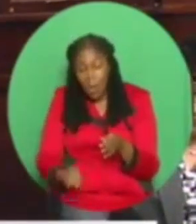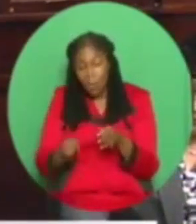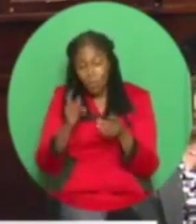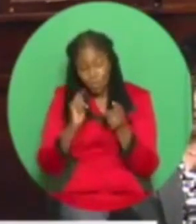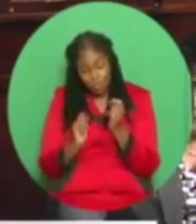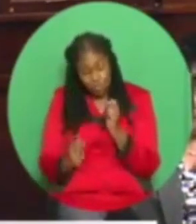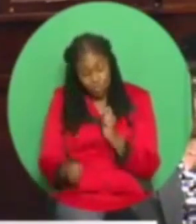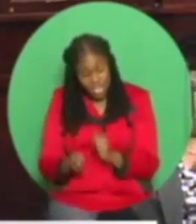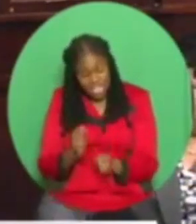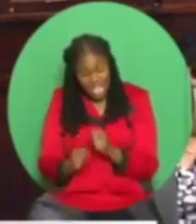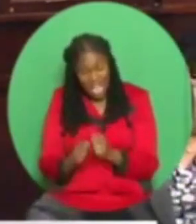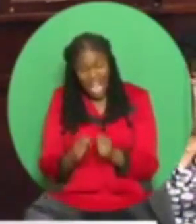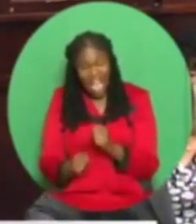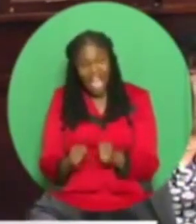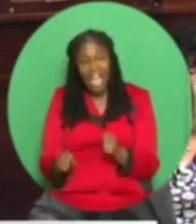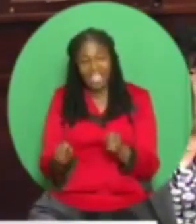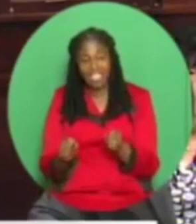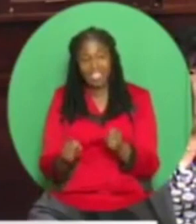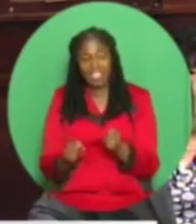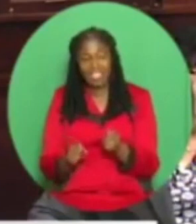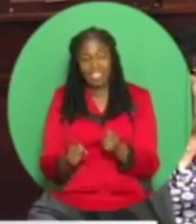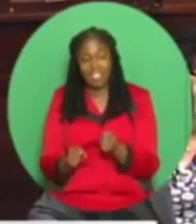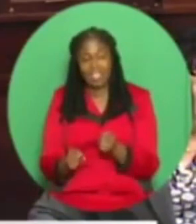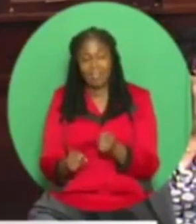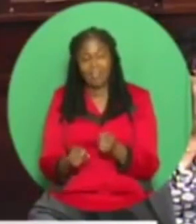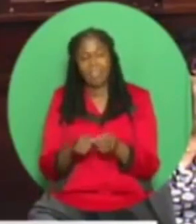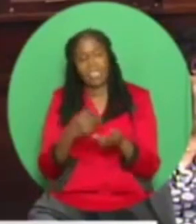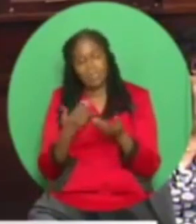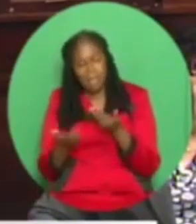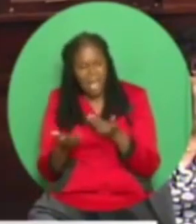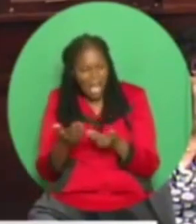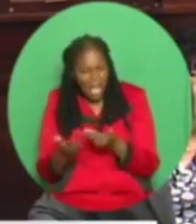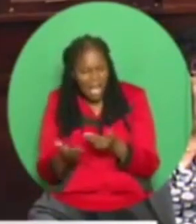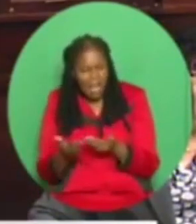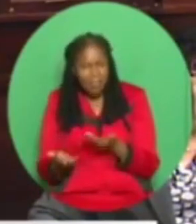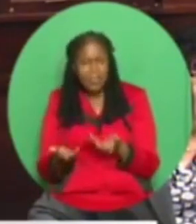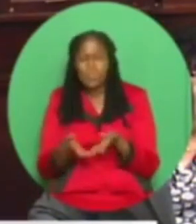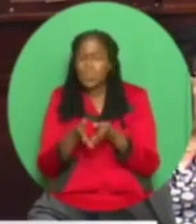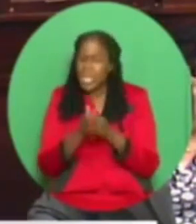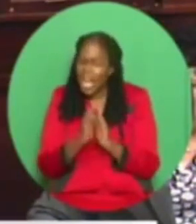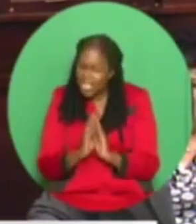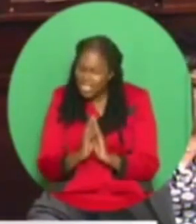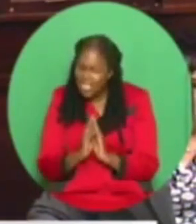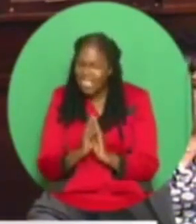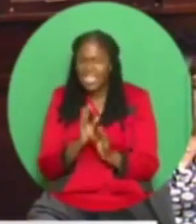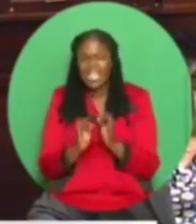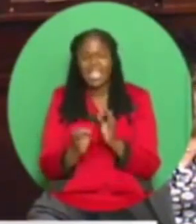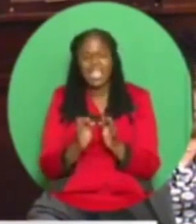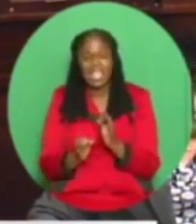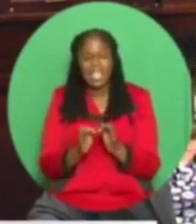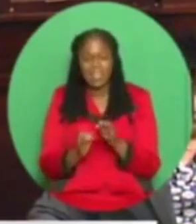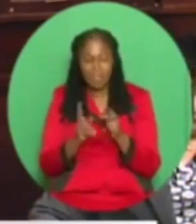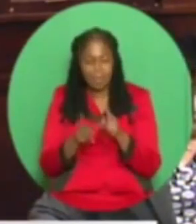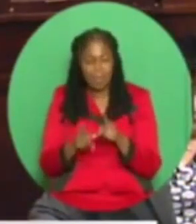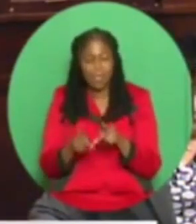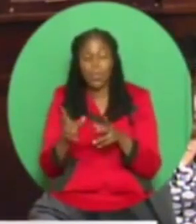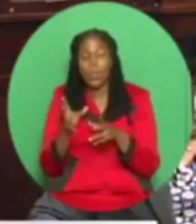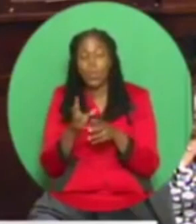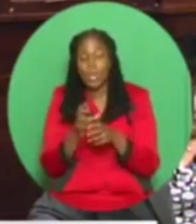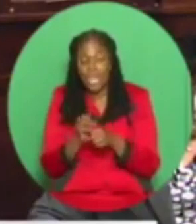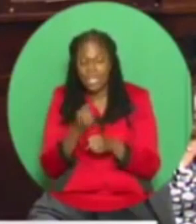And Madam Speaker, is it that there is some backhand way for persons who have been accused of fake oil and other